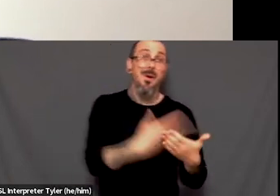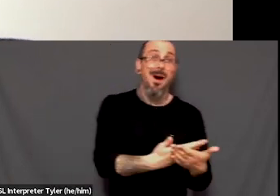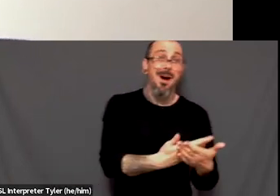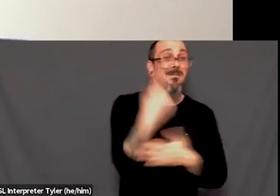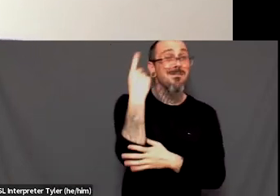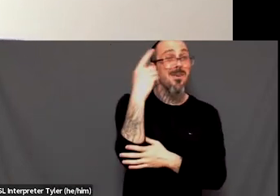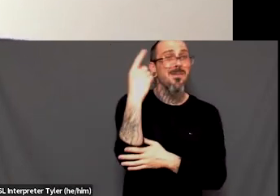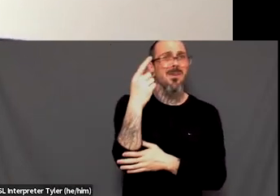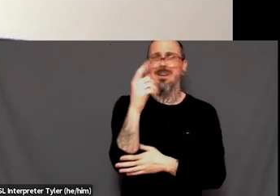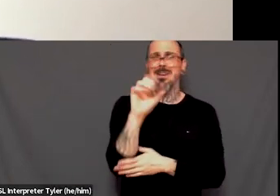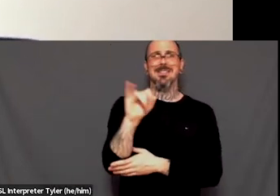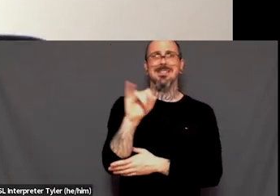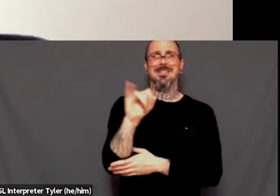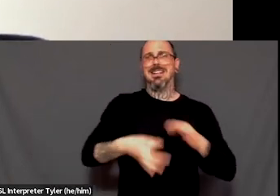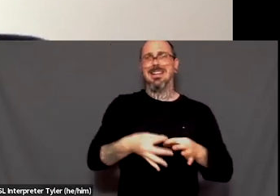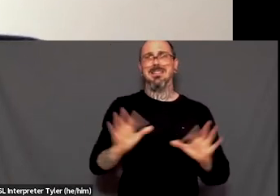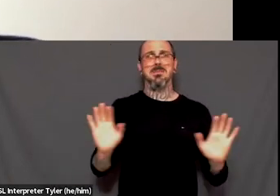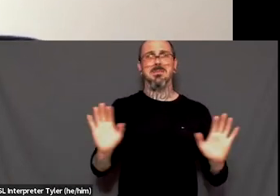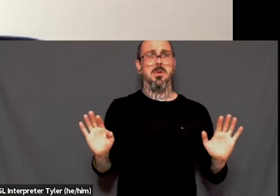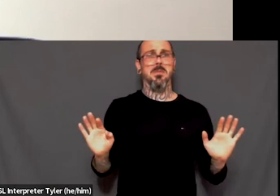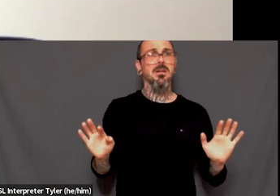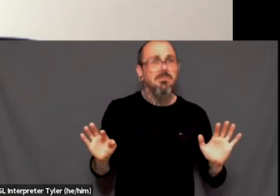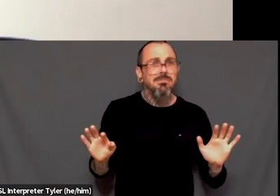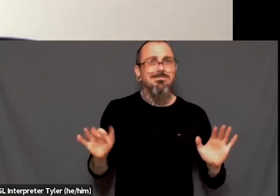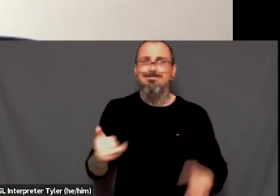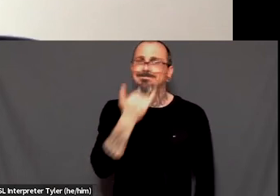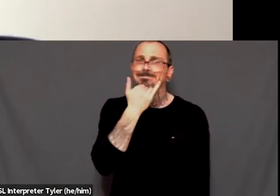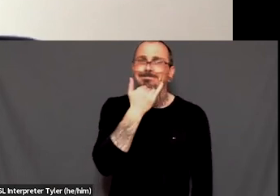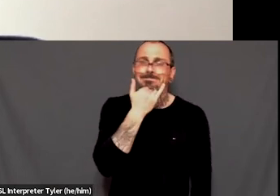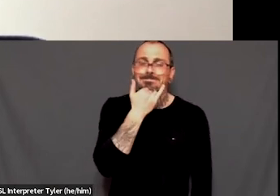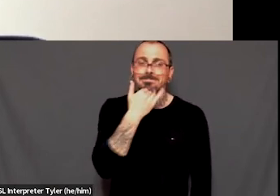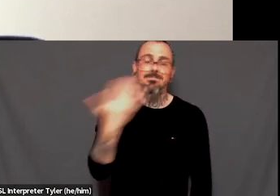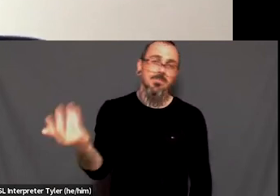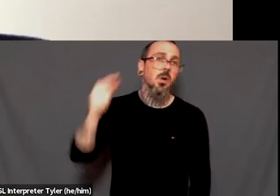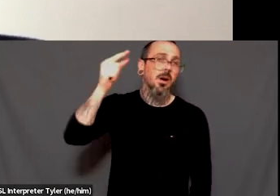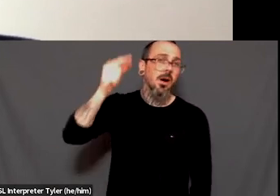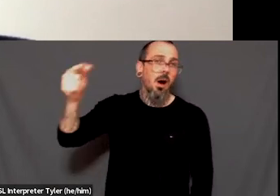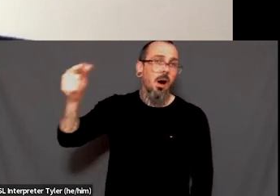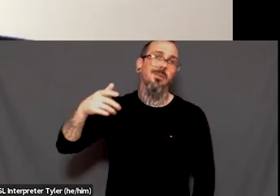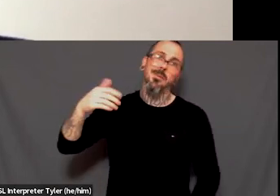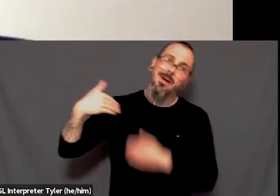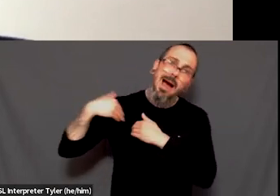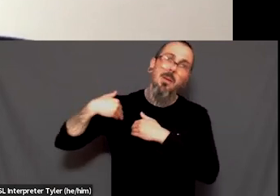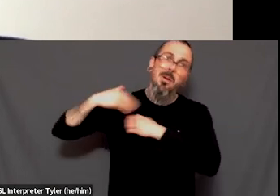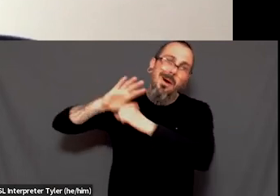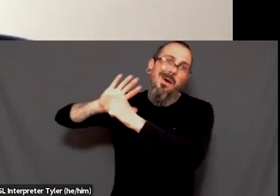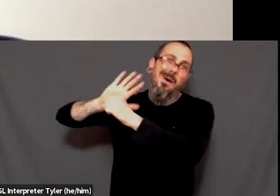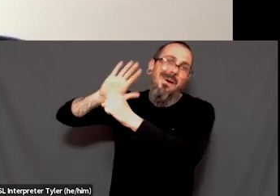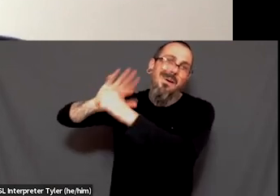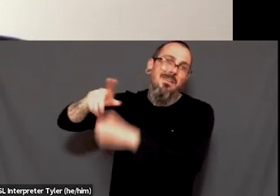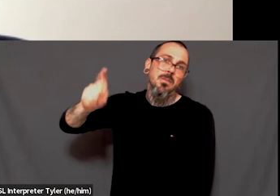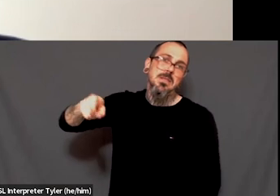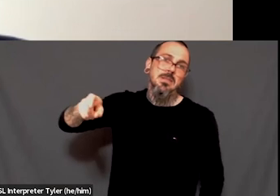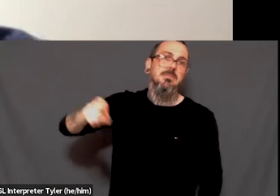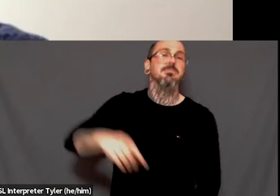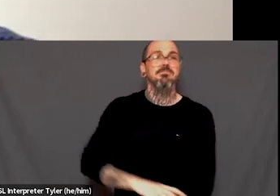talk about this stuff, continue to hold government elected officials, you know, accountable. Um, and then